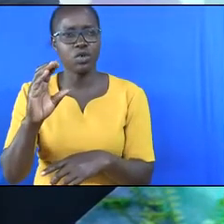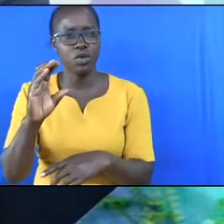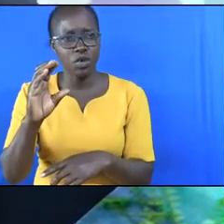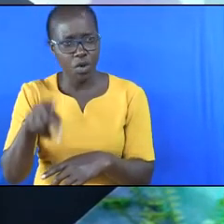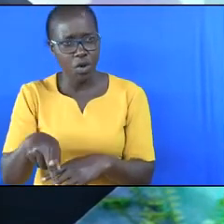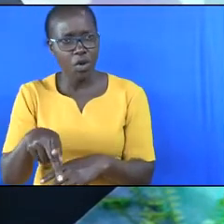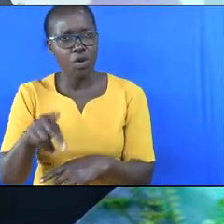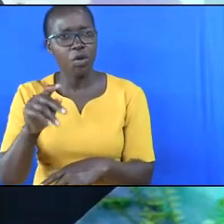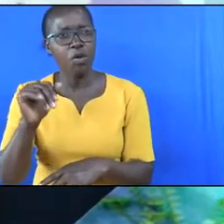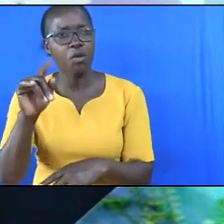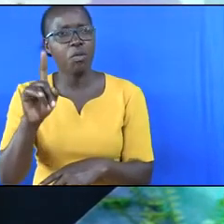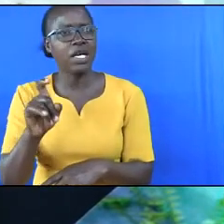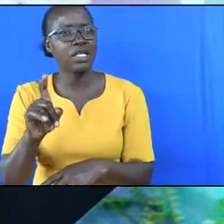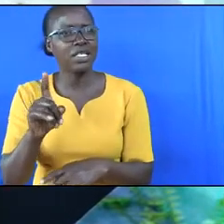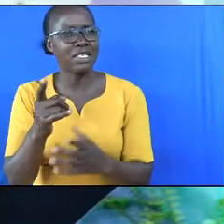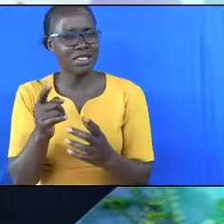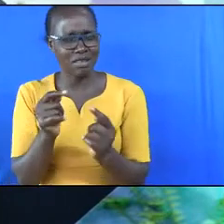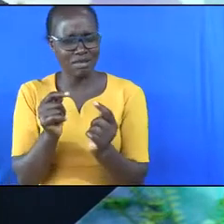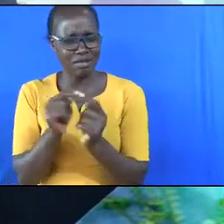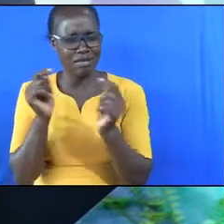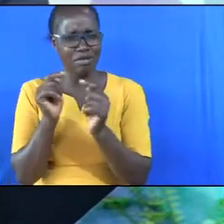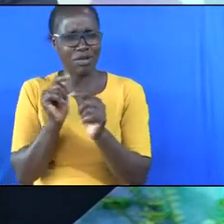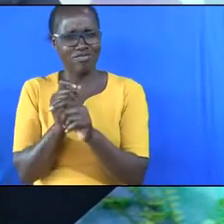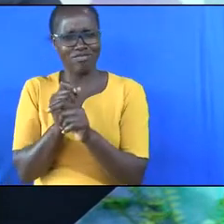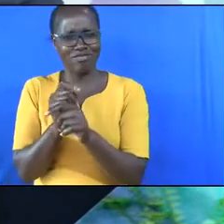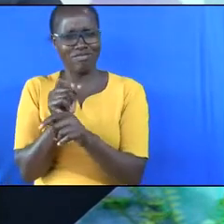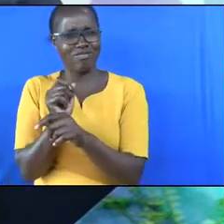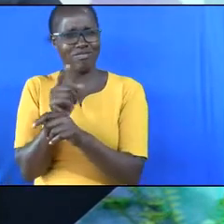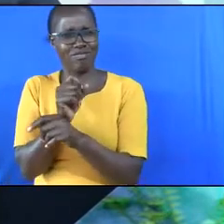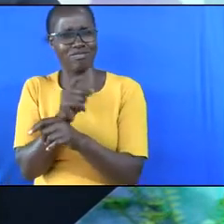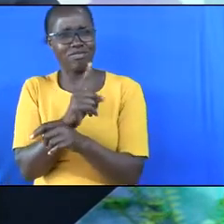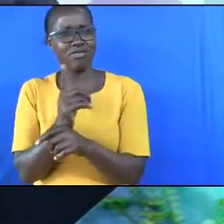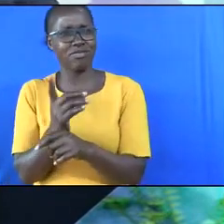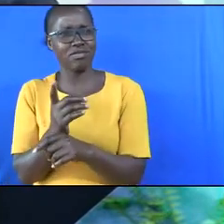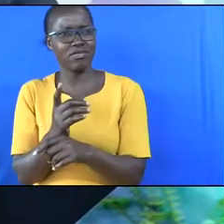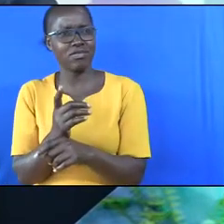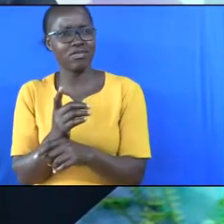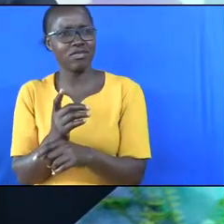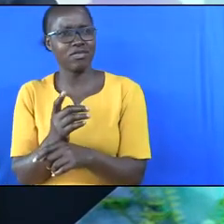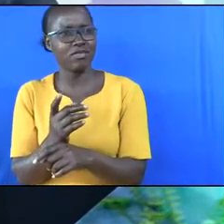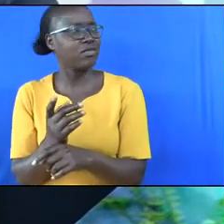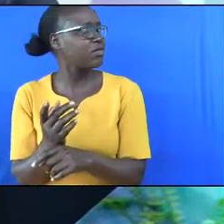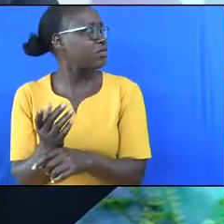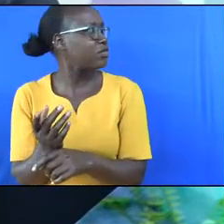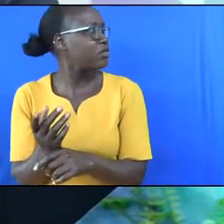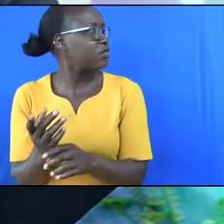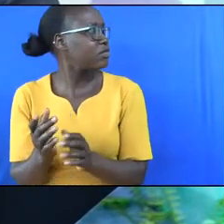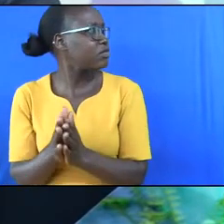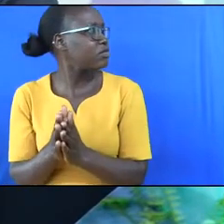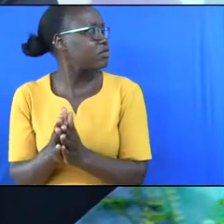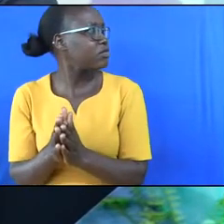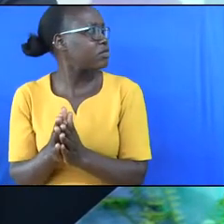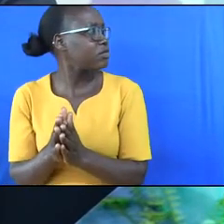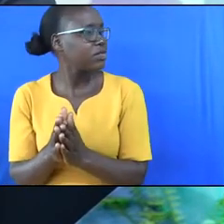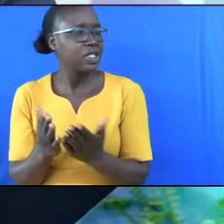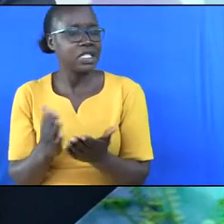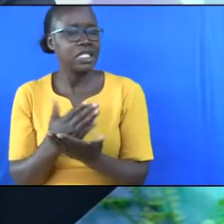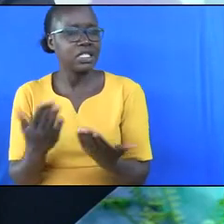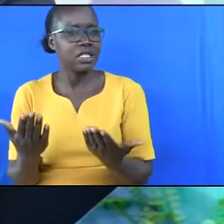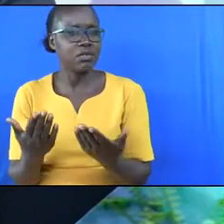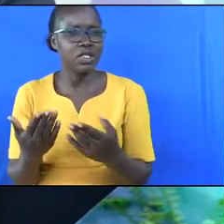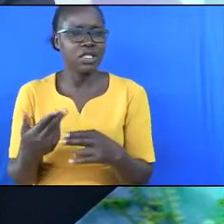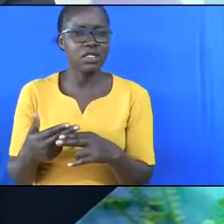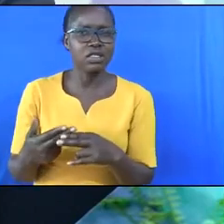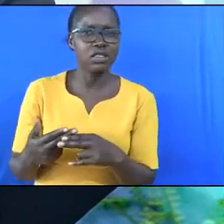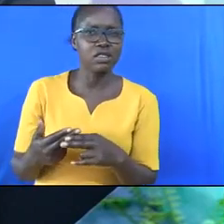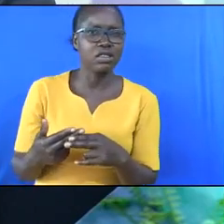They were living good. I lived in a place called New Orleans in Louisiana. There's a staff there called